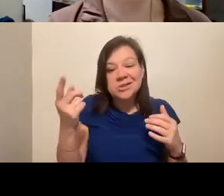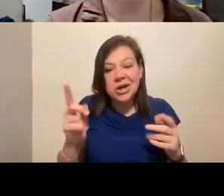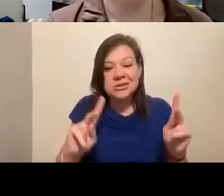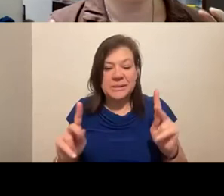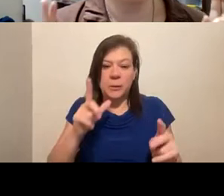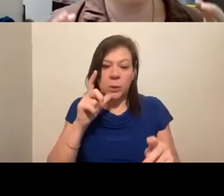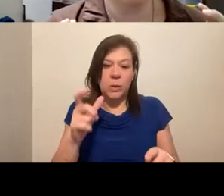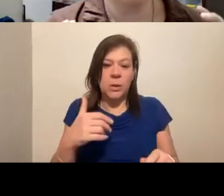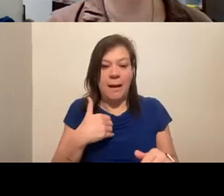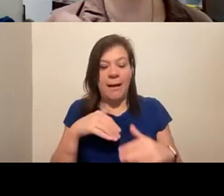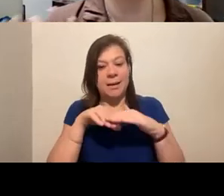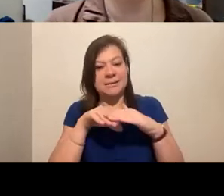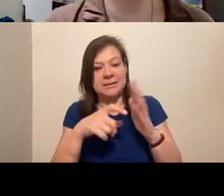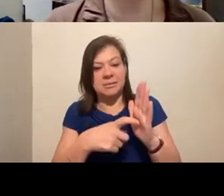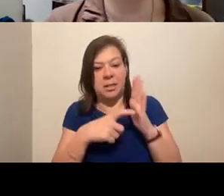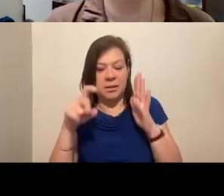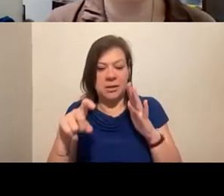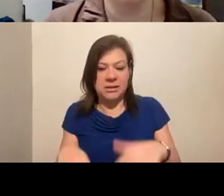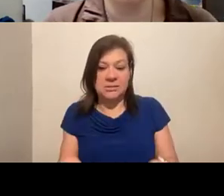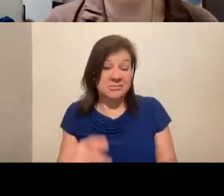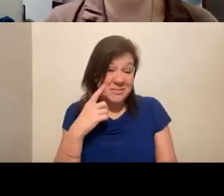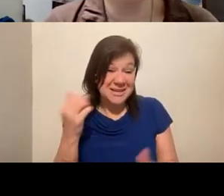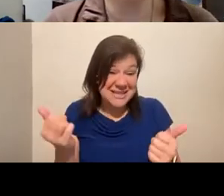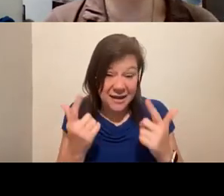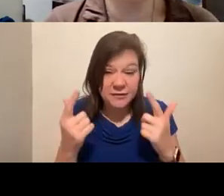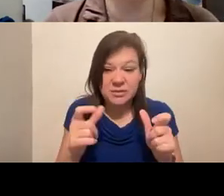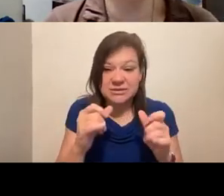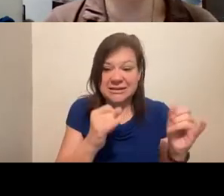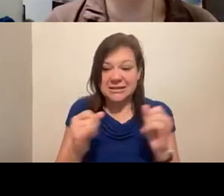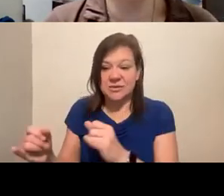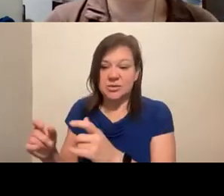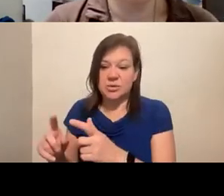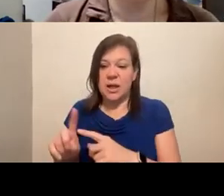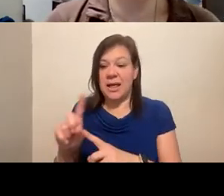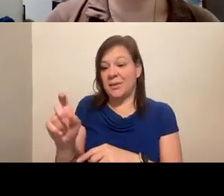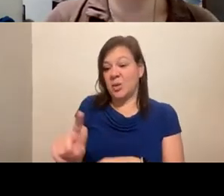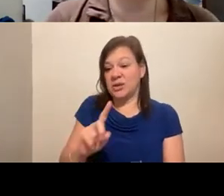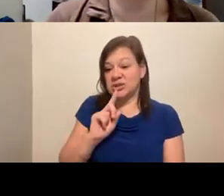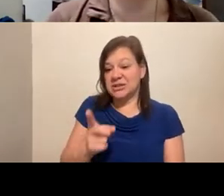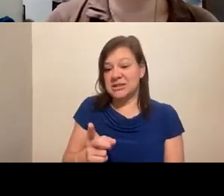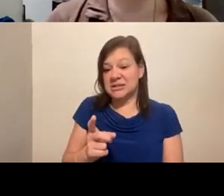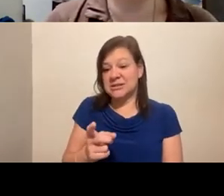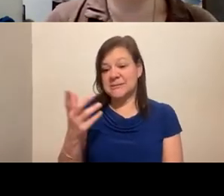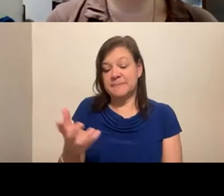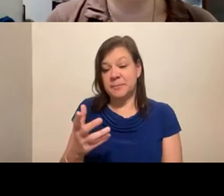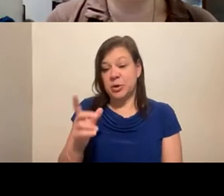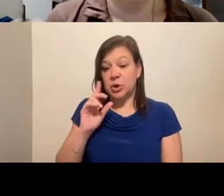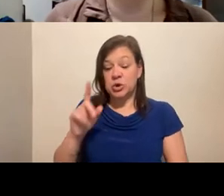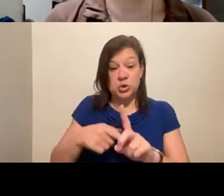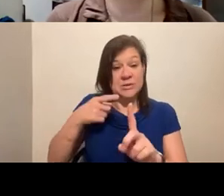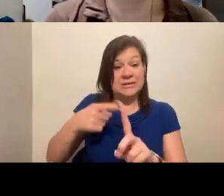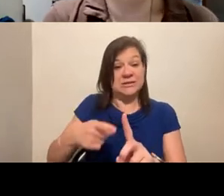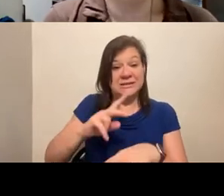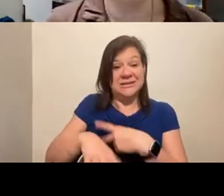had accessibility needs, because everyone's an individual. And the question may be as simple as, you know, do you need a specific type of seat?